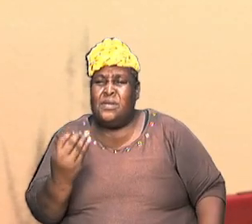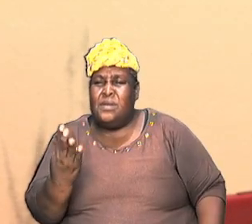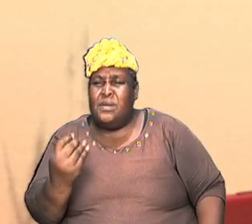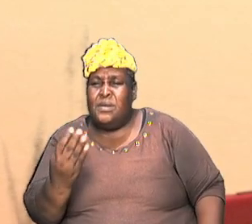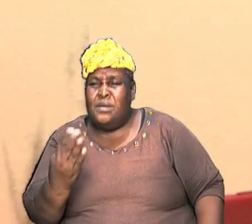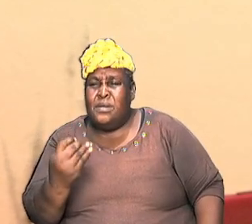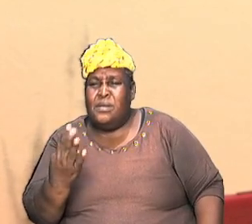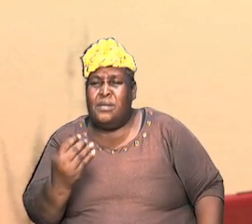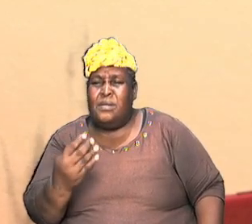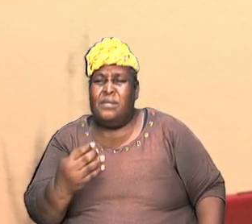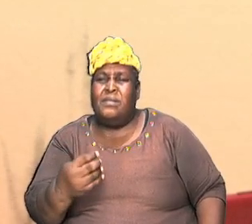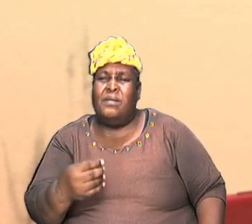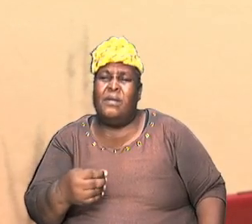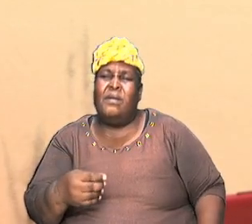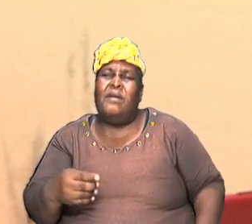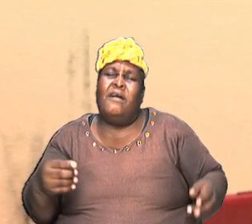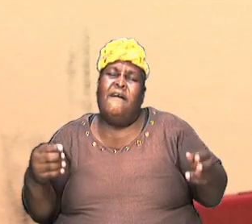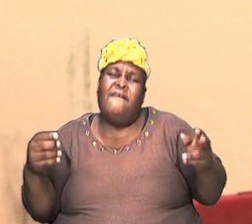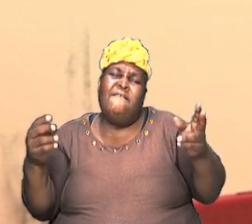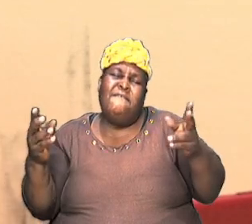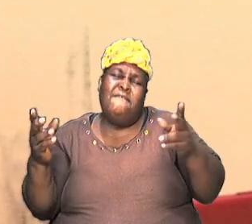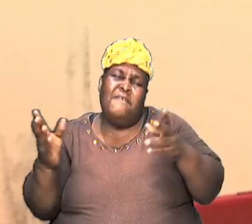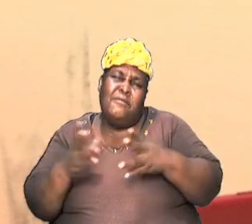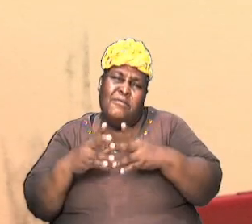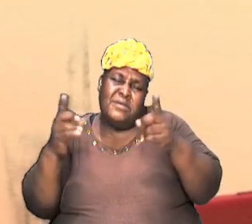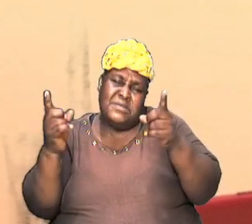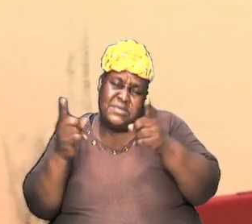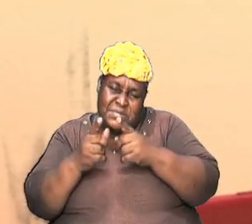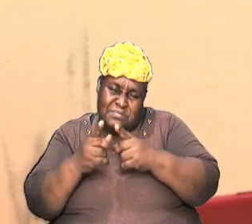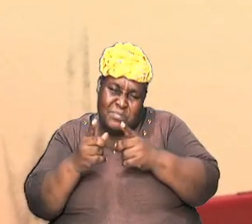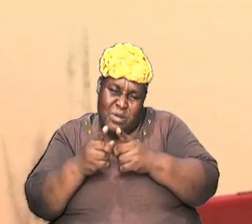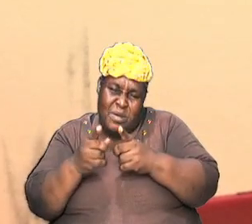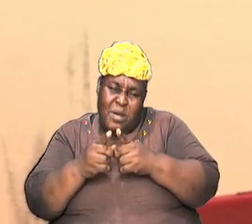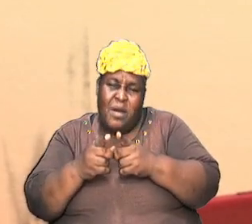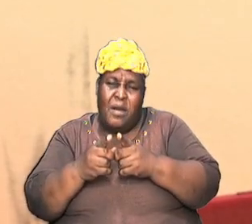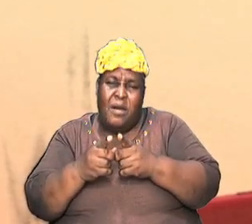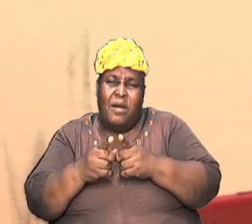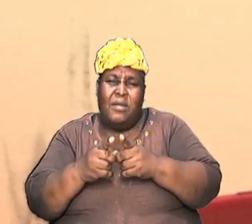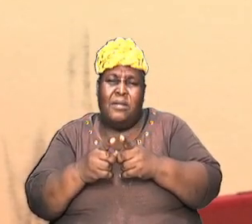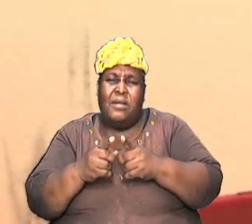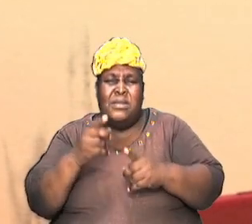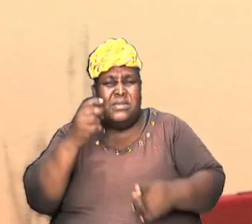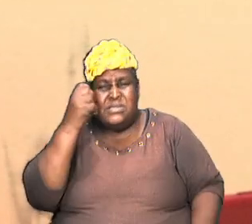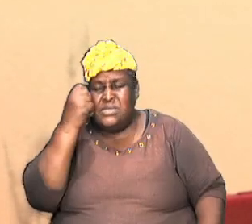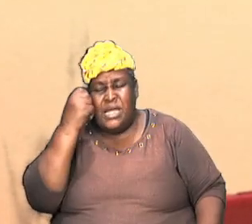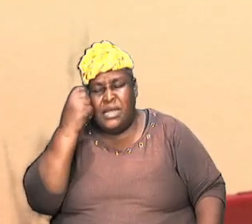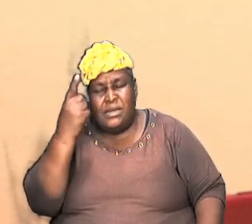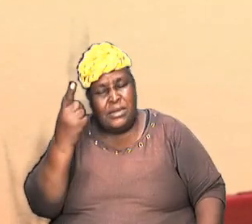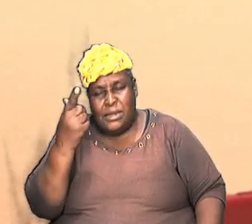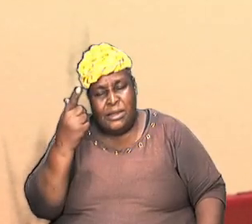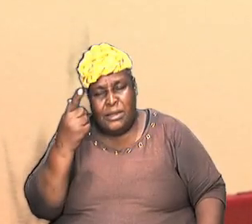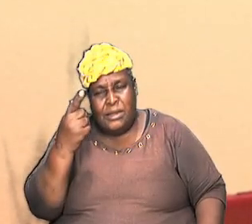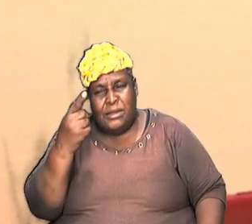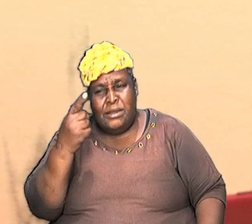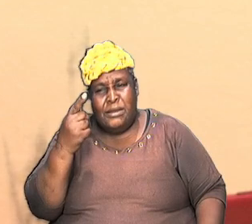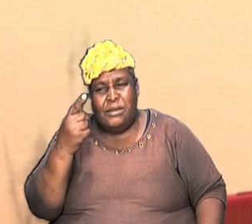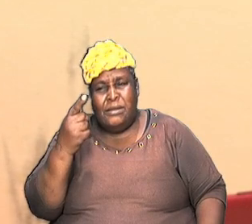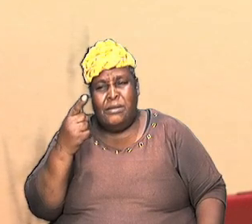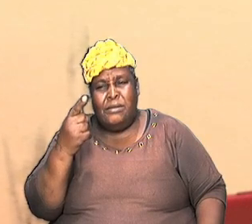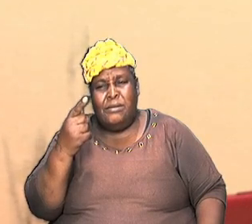a very small synopsis of an event that was a real event